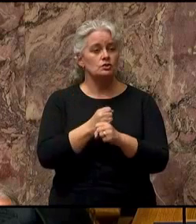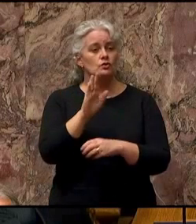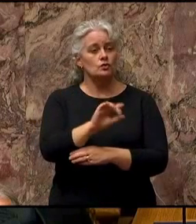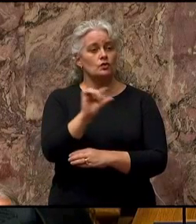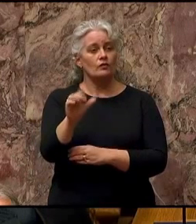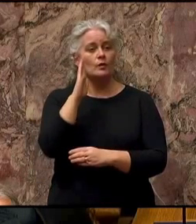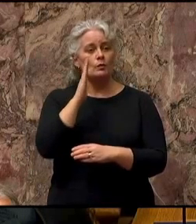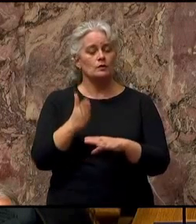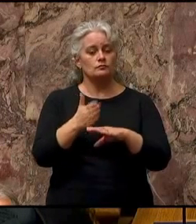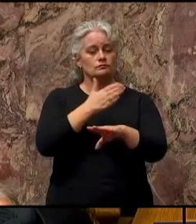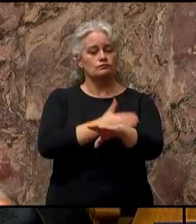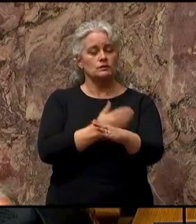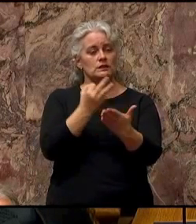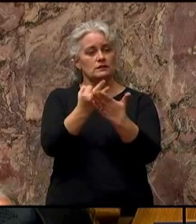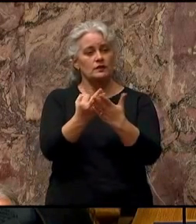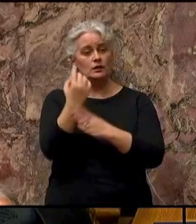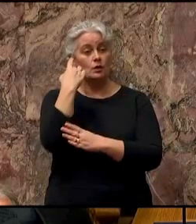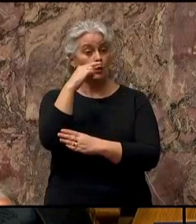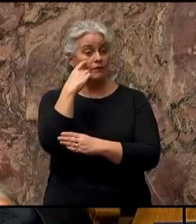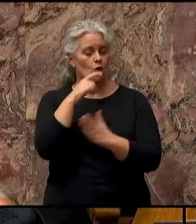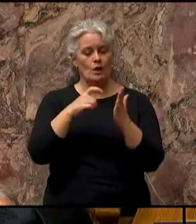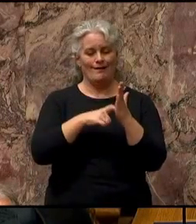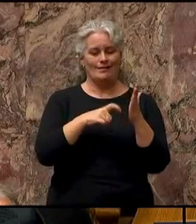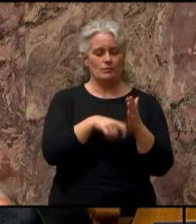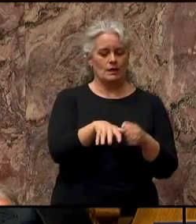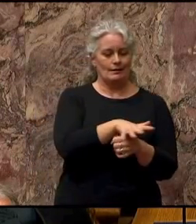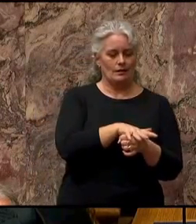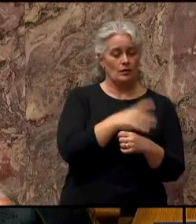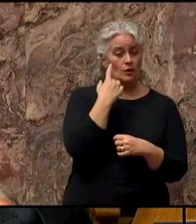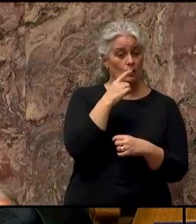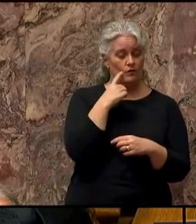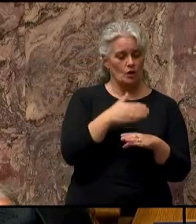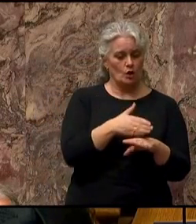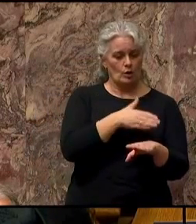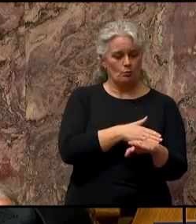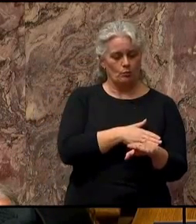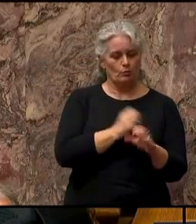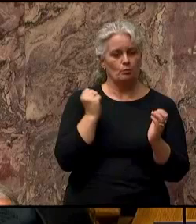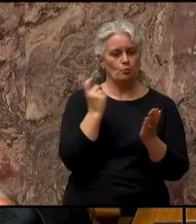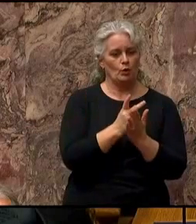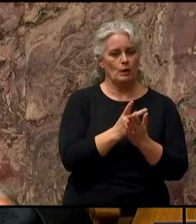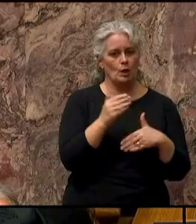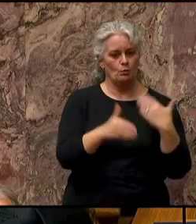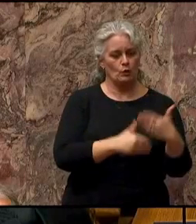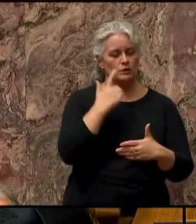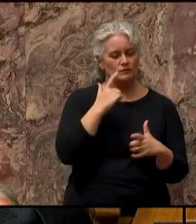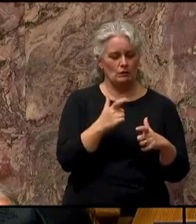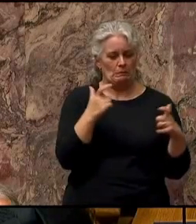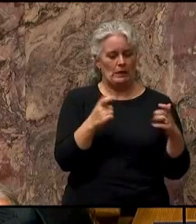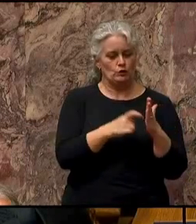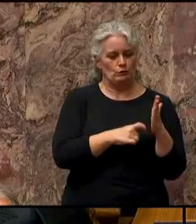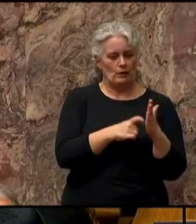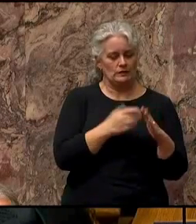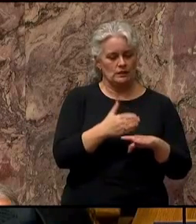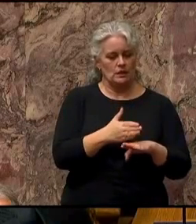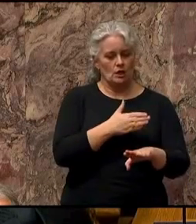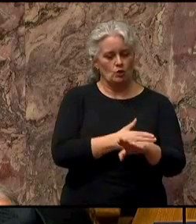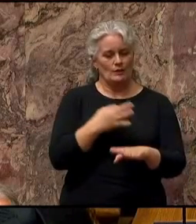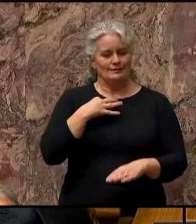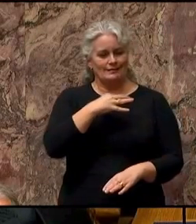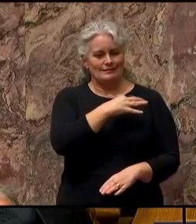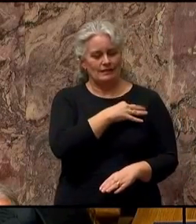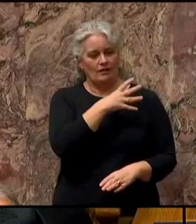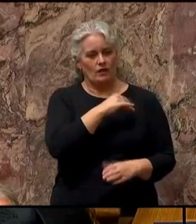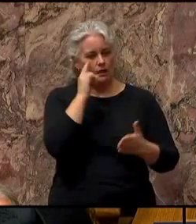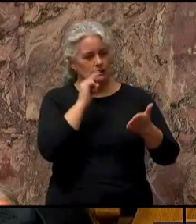government will increase funding to the mining division to improve the permitting process for major mines and increase staff and